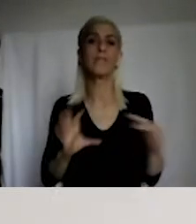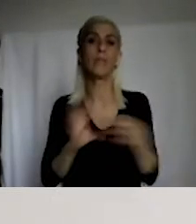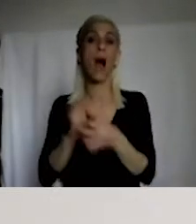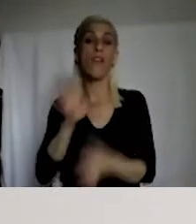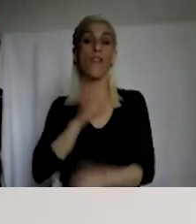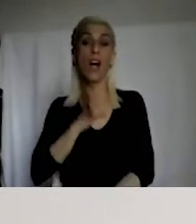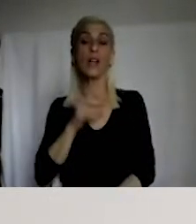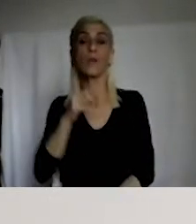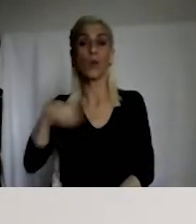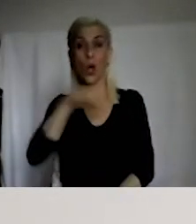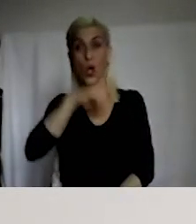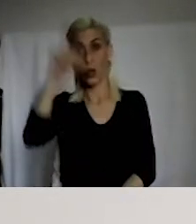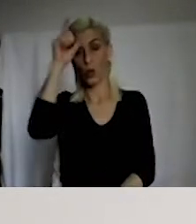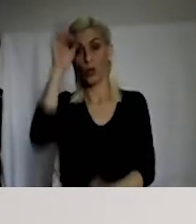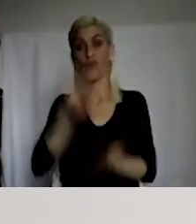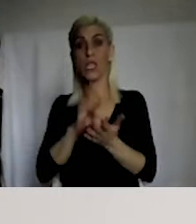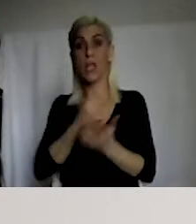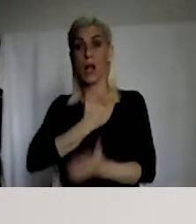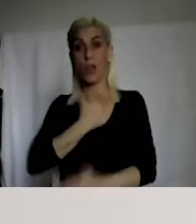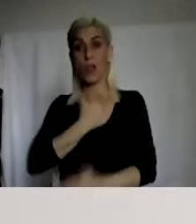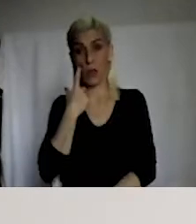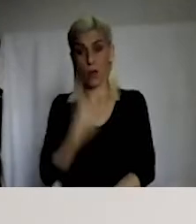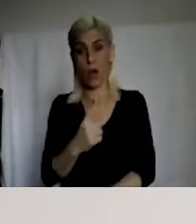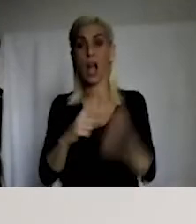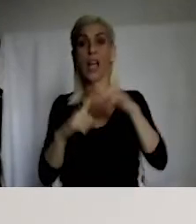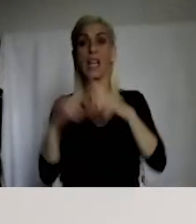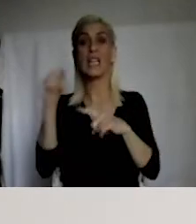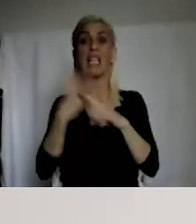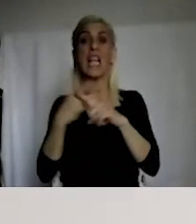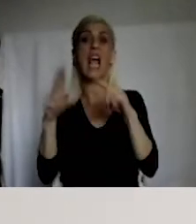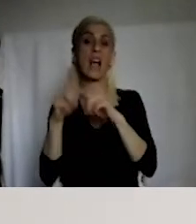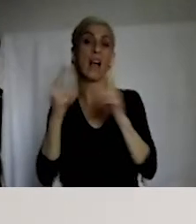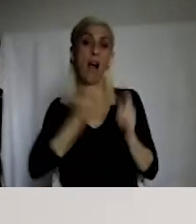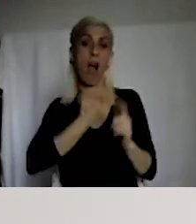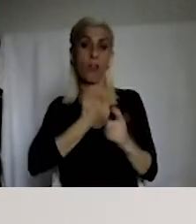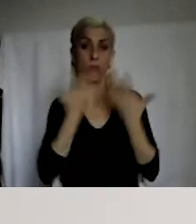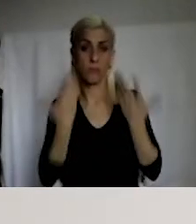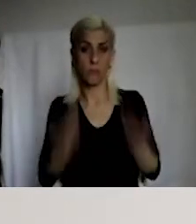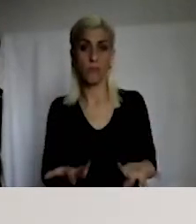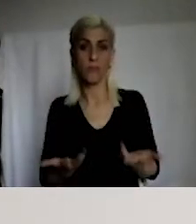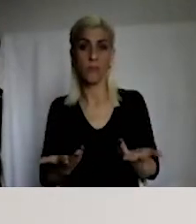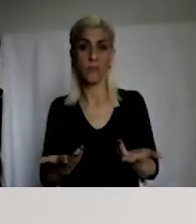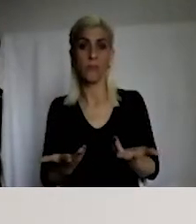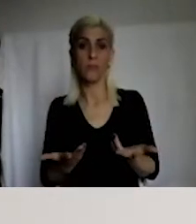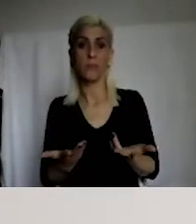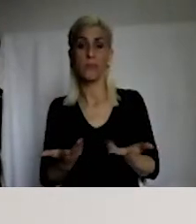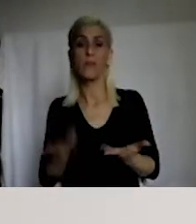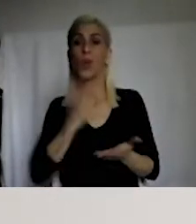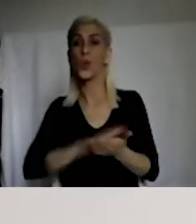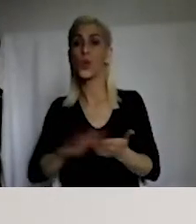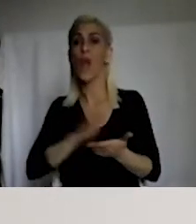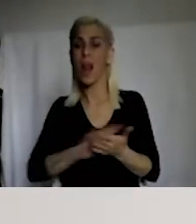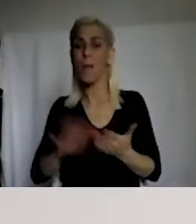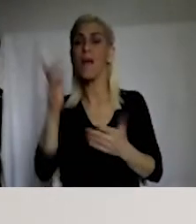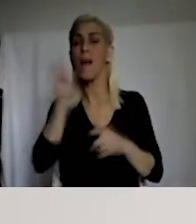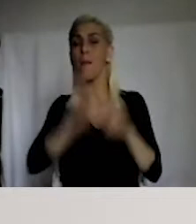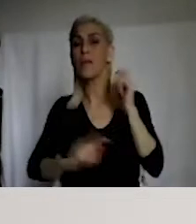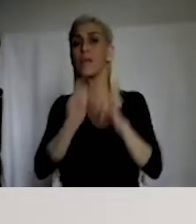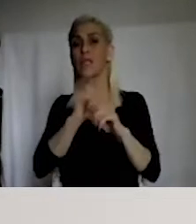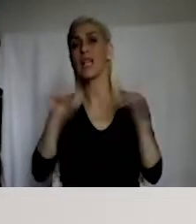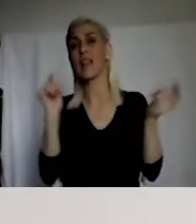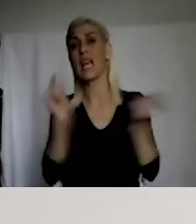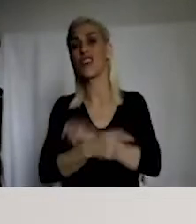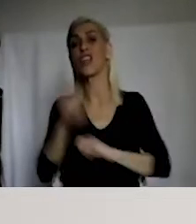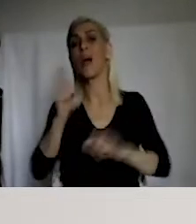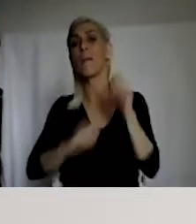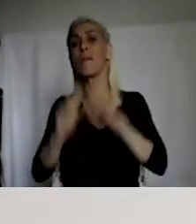So both in Turkish Penal Code and in the establishing law of Turkish Human Rights and Equality Institution, we absolutely need to make